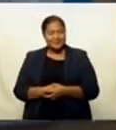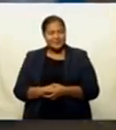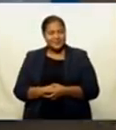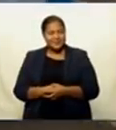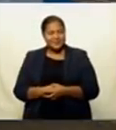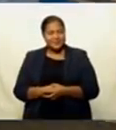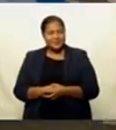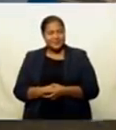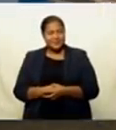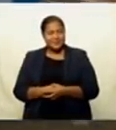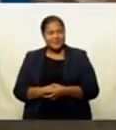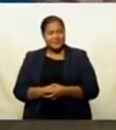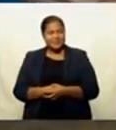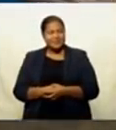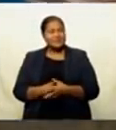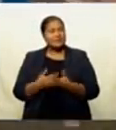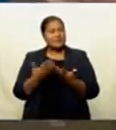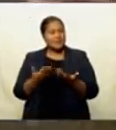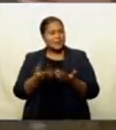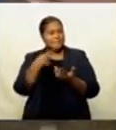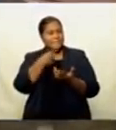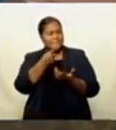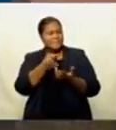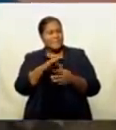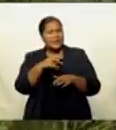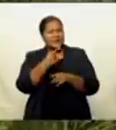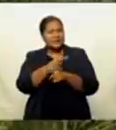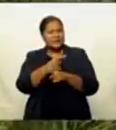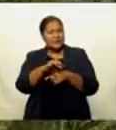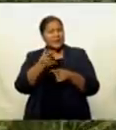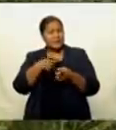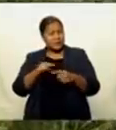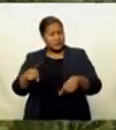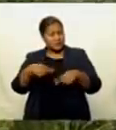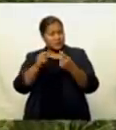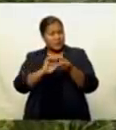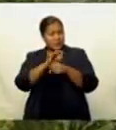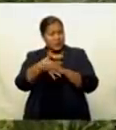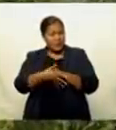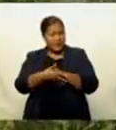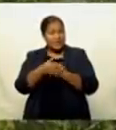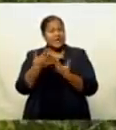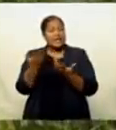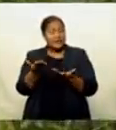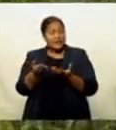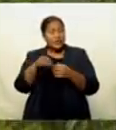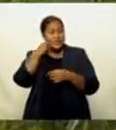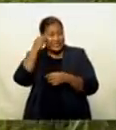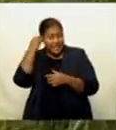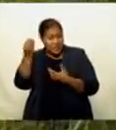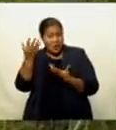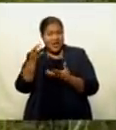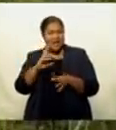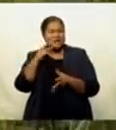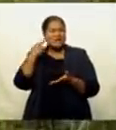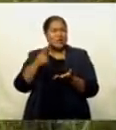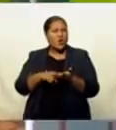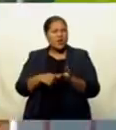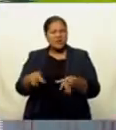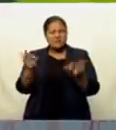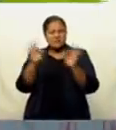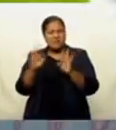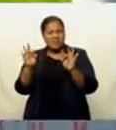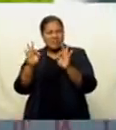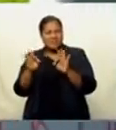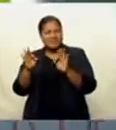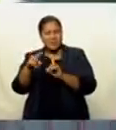The village is not letting its guards down in the fight against COVID-19, even though Singatoka hasn't recorded any new case.